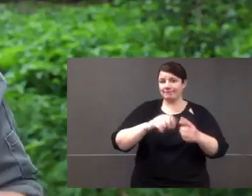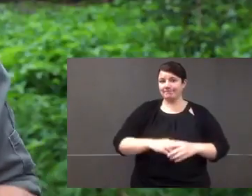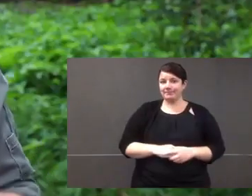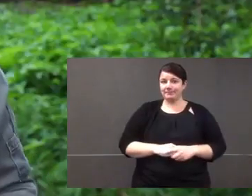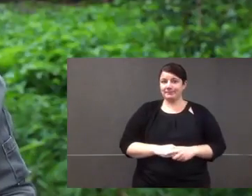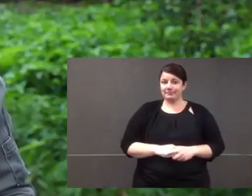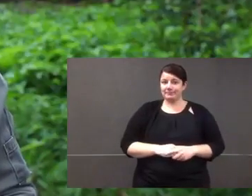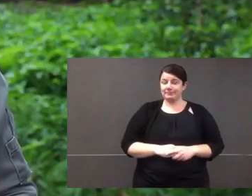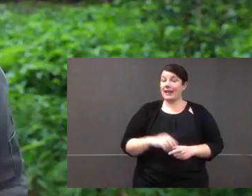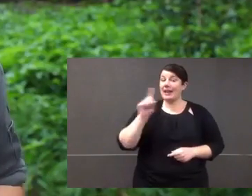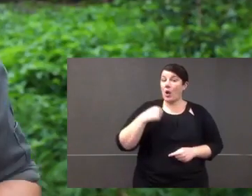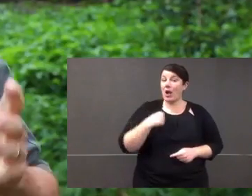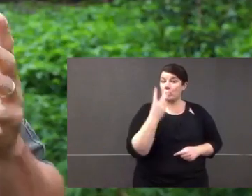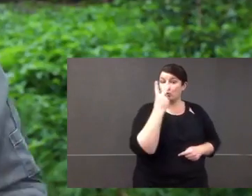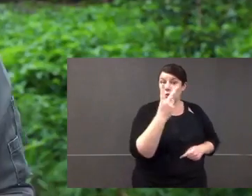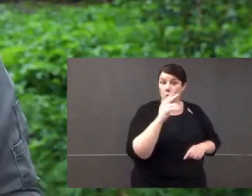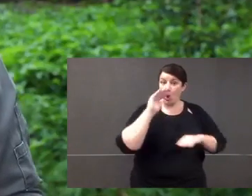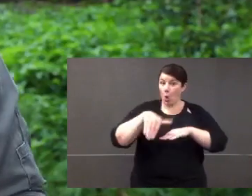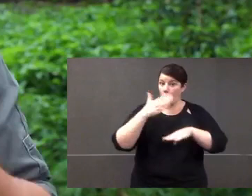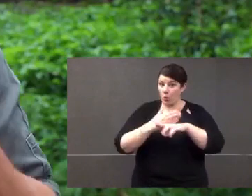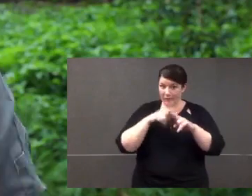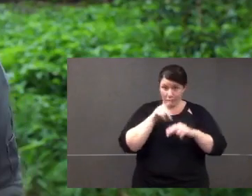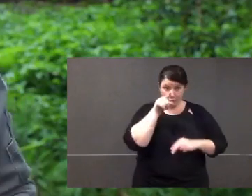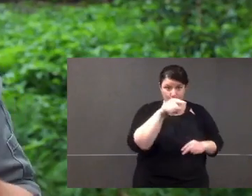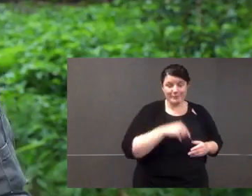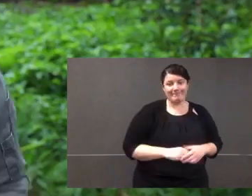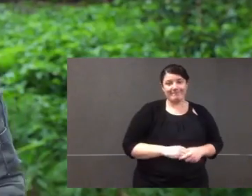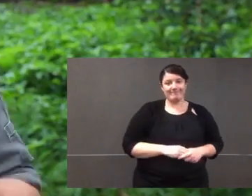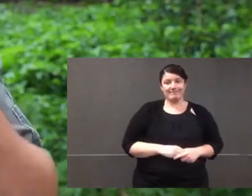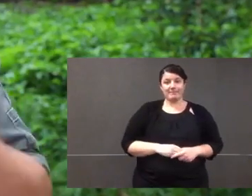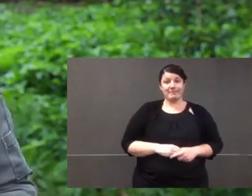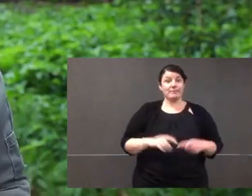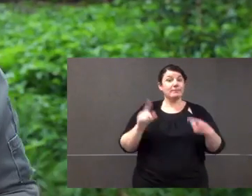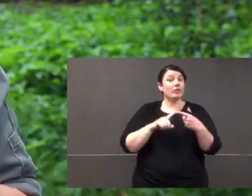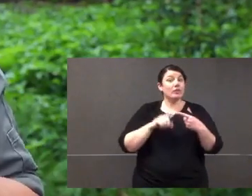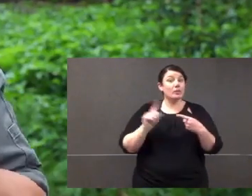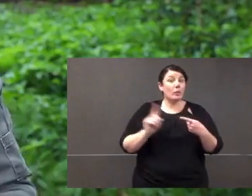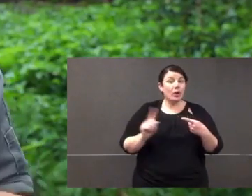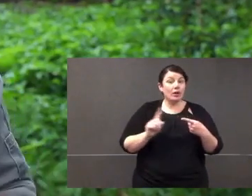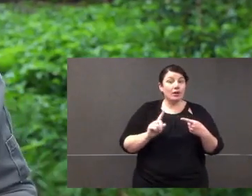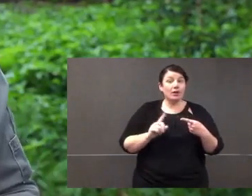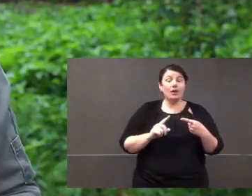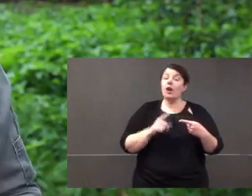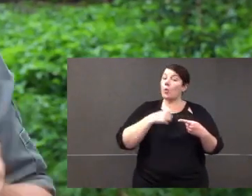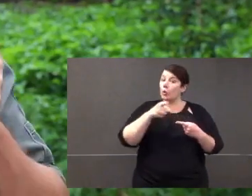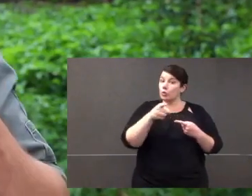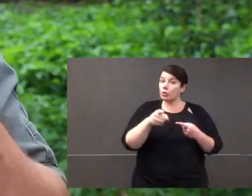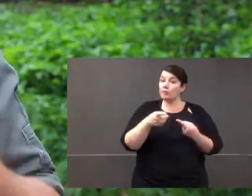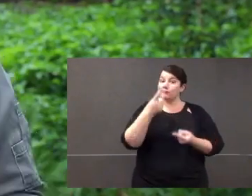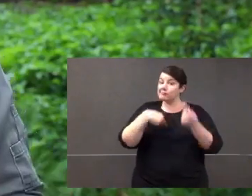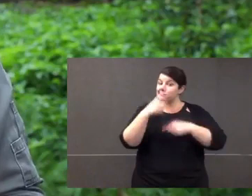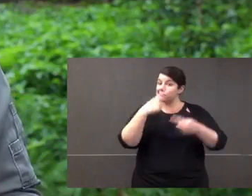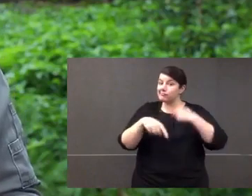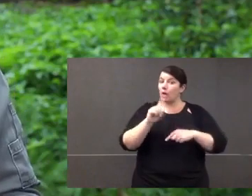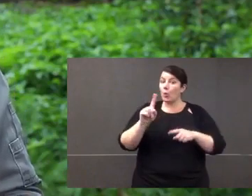to try and stop their extinction. Now I have two bits of homework for you today. And